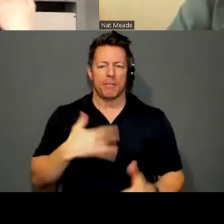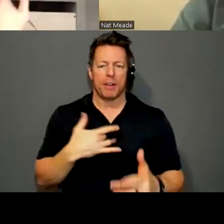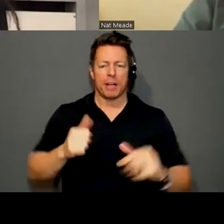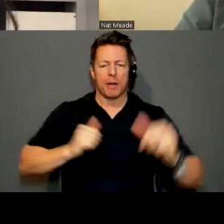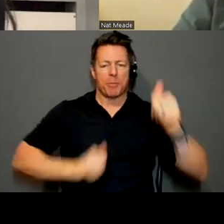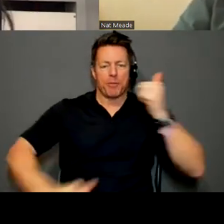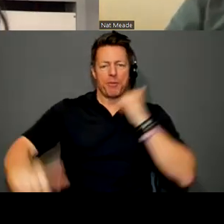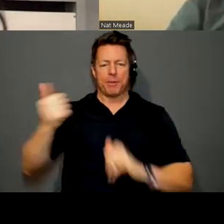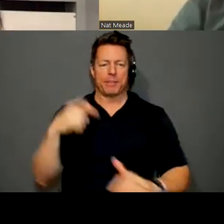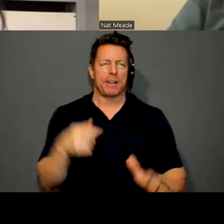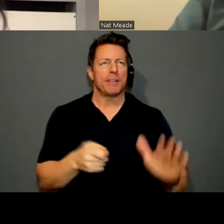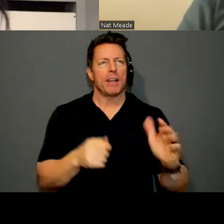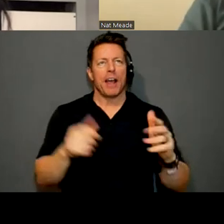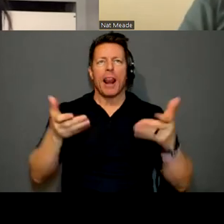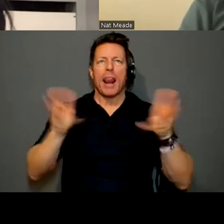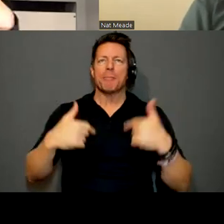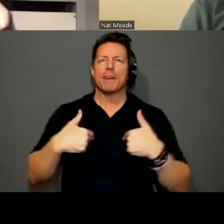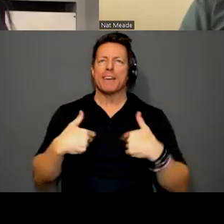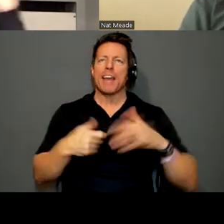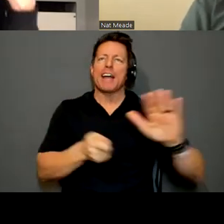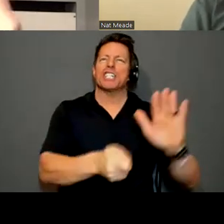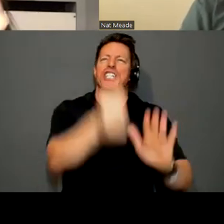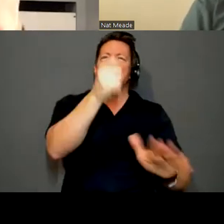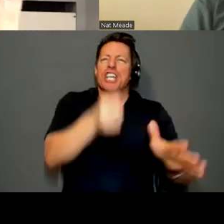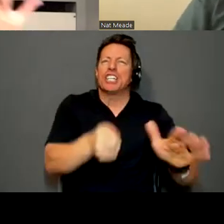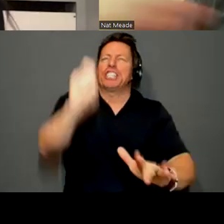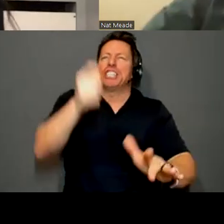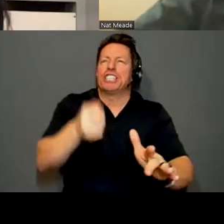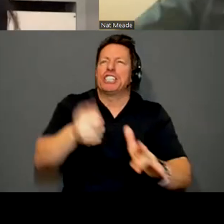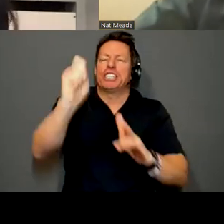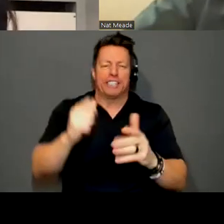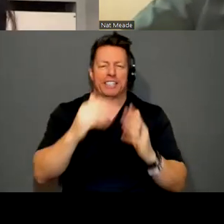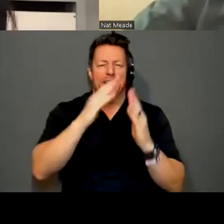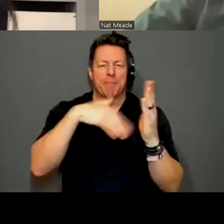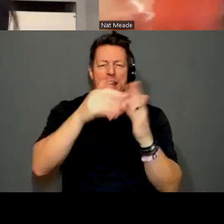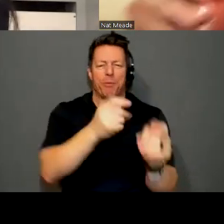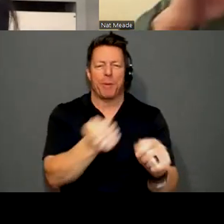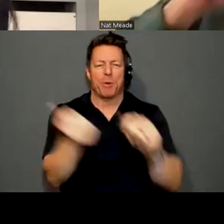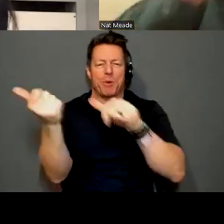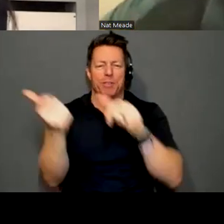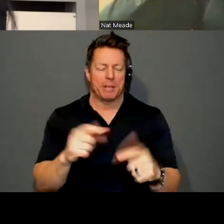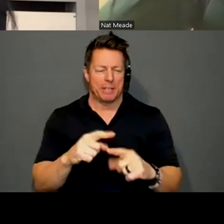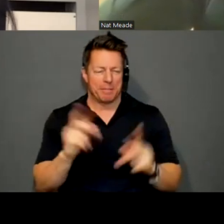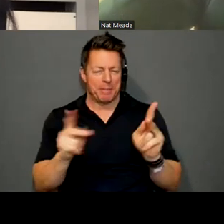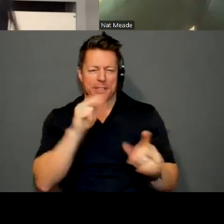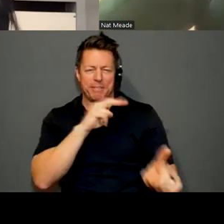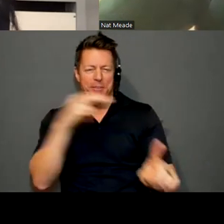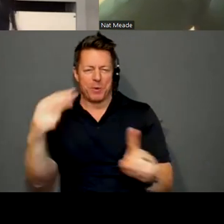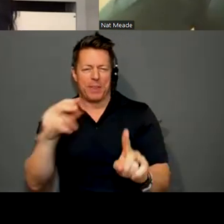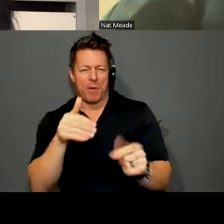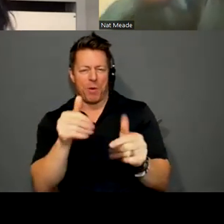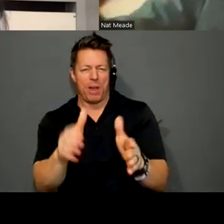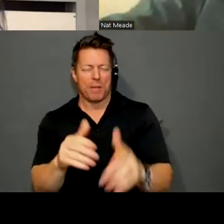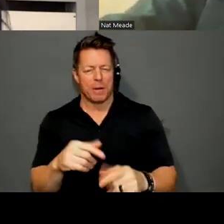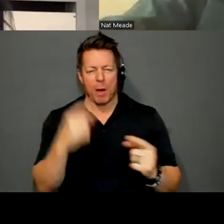I thanked them afterwards. But I don't think many people would have viewed it that way. So, if anything, I'm constantly